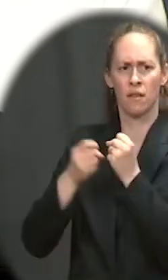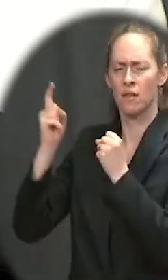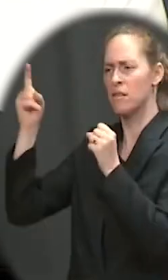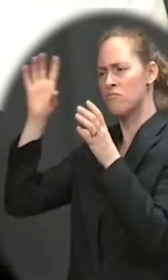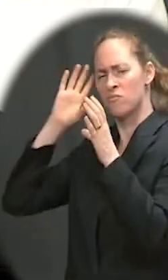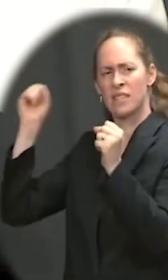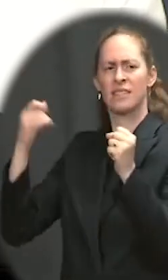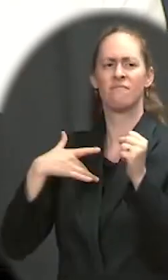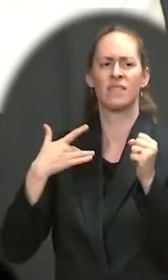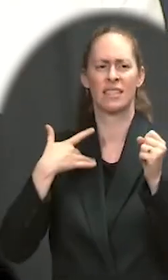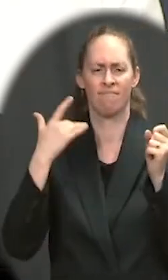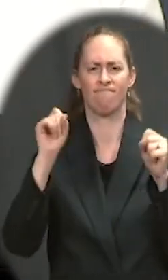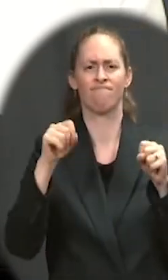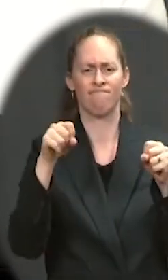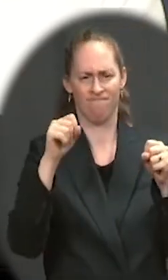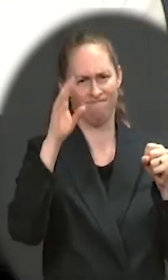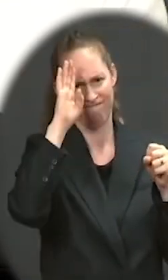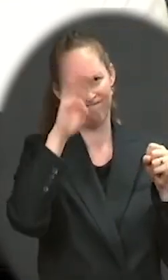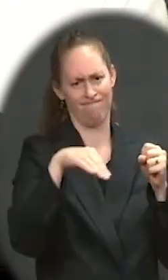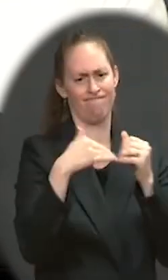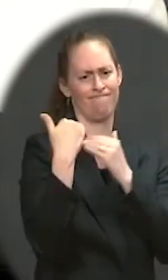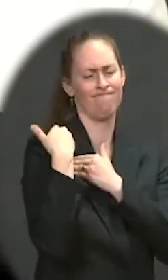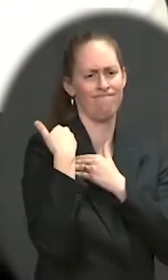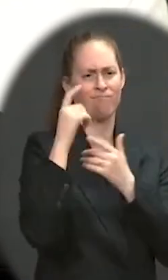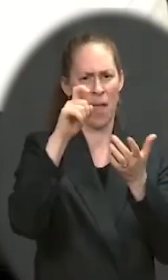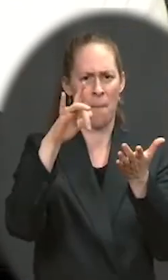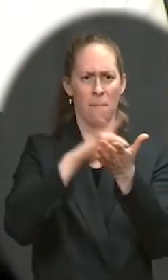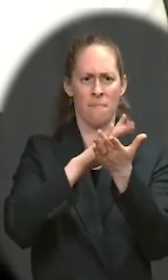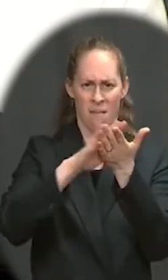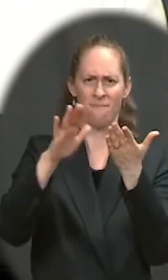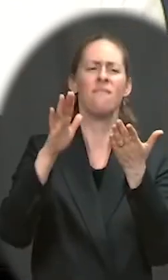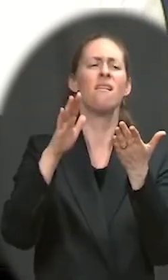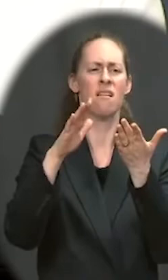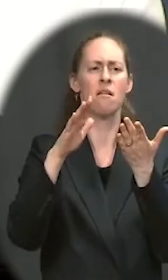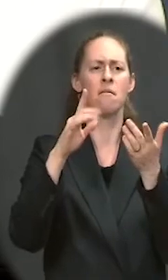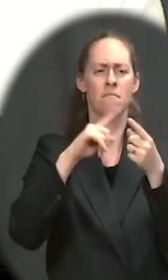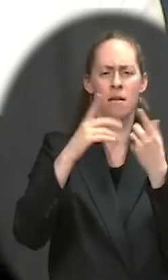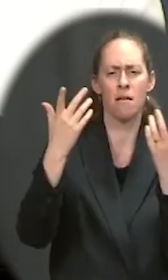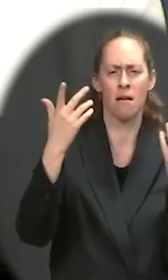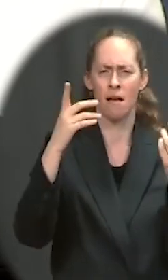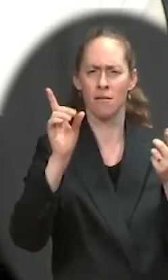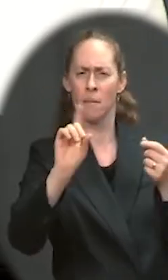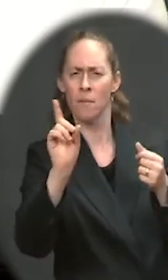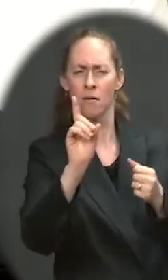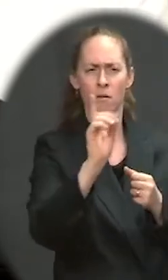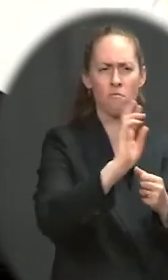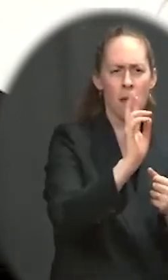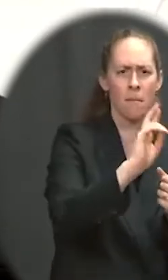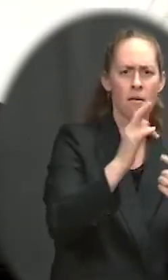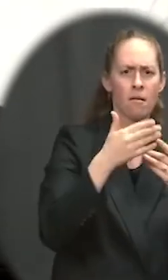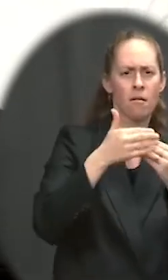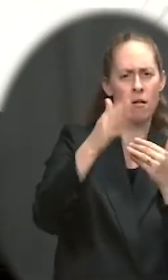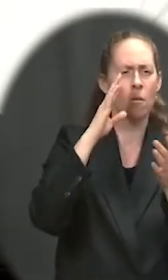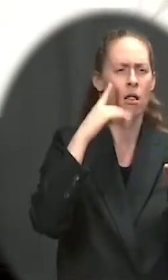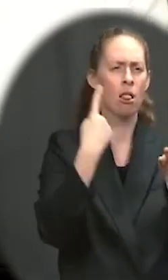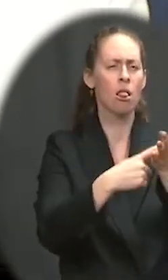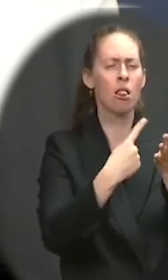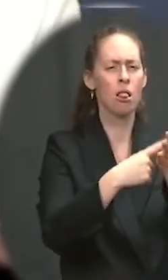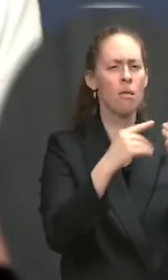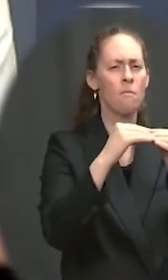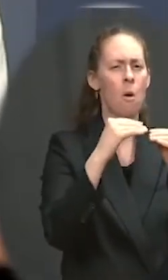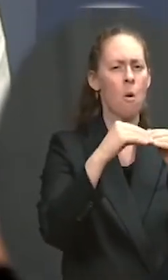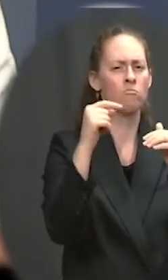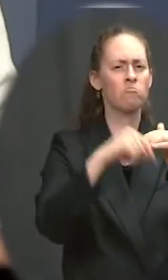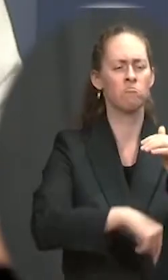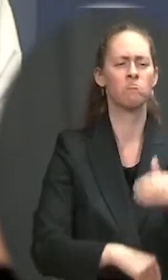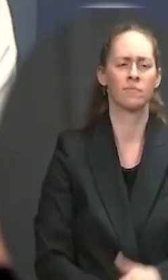forward in a bipartisan manner as they have historically in the past, including three times during the prior administration. Go ahead in the back. The Thanks.